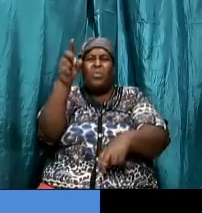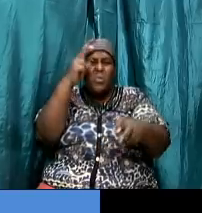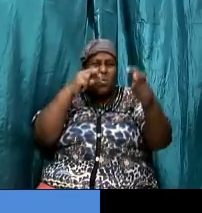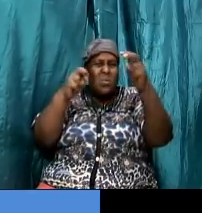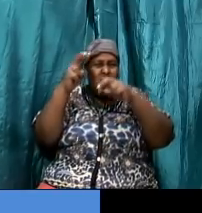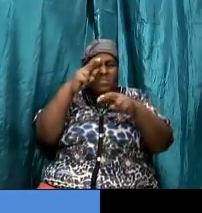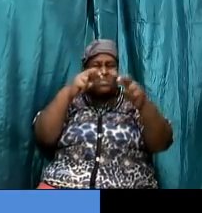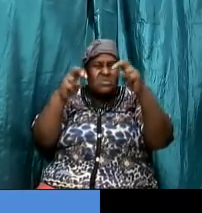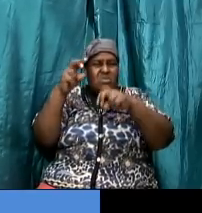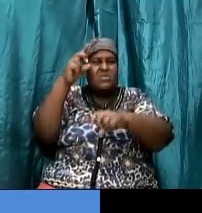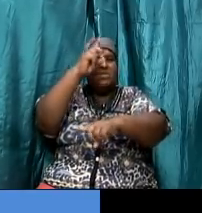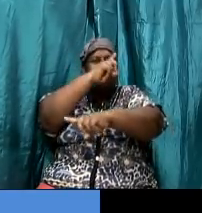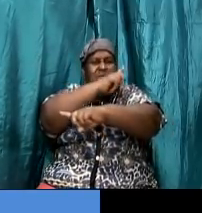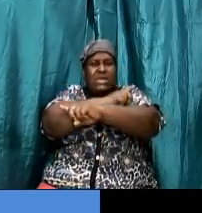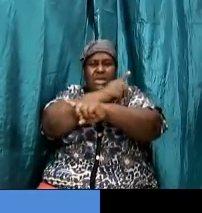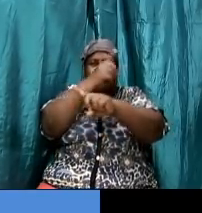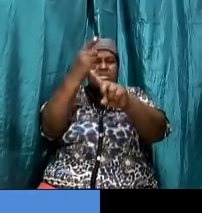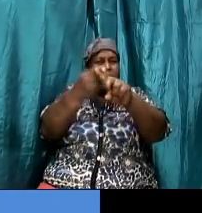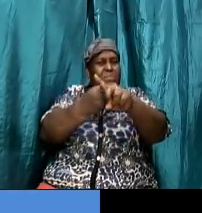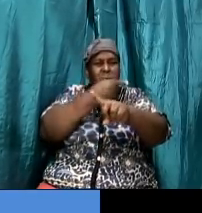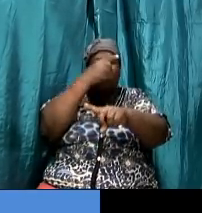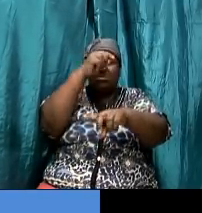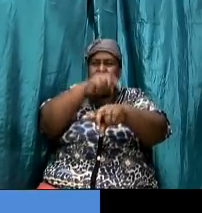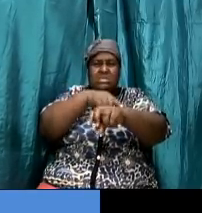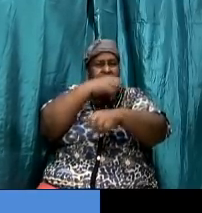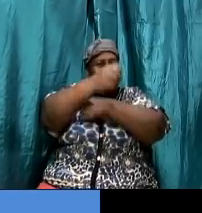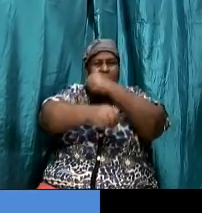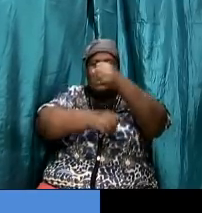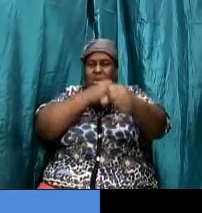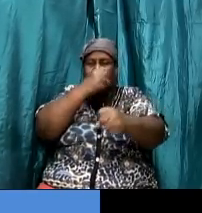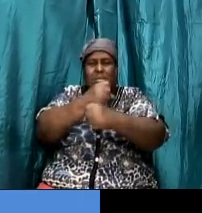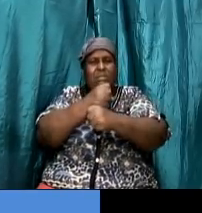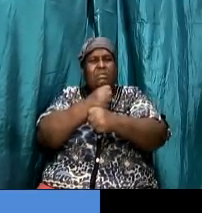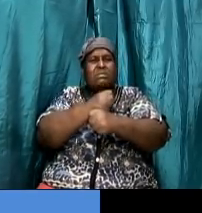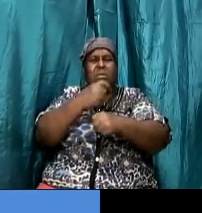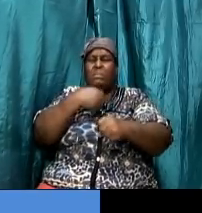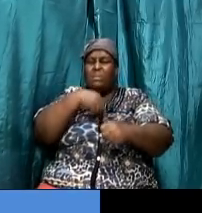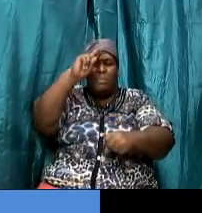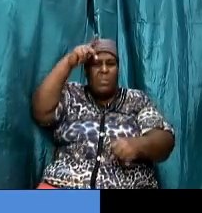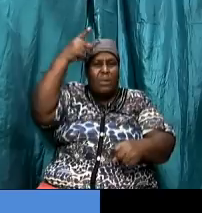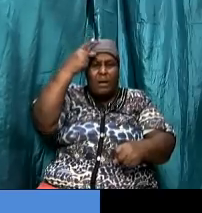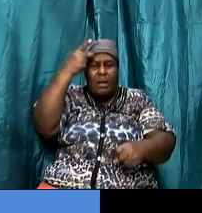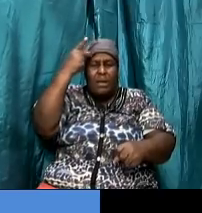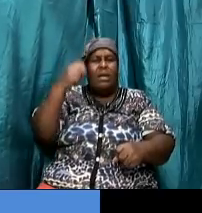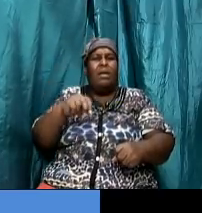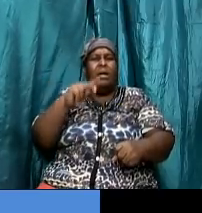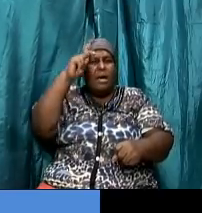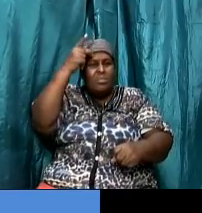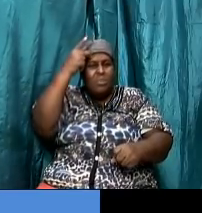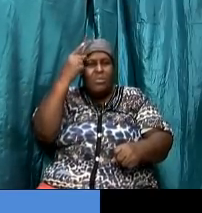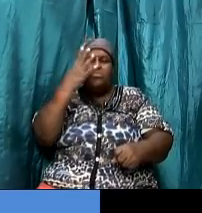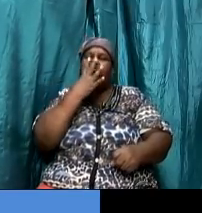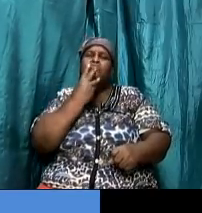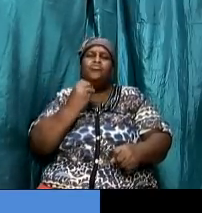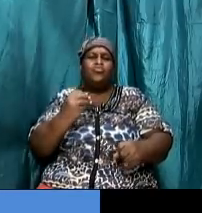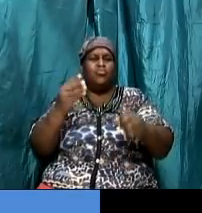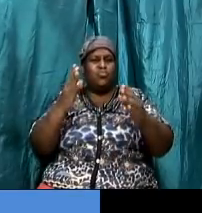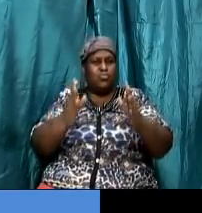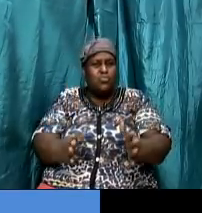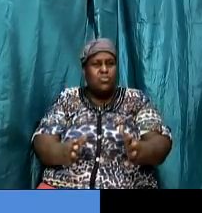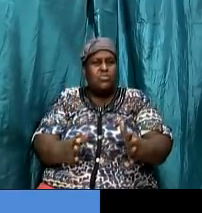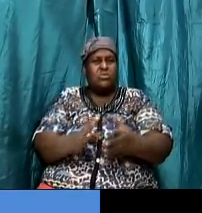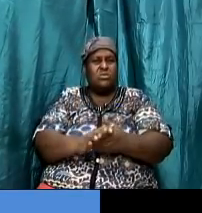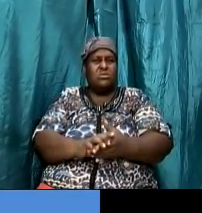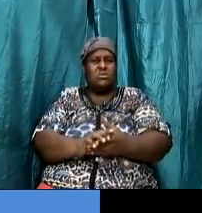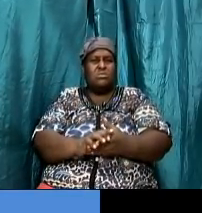and months and times and years i'm saying look here man because of what you're doing me paul and paul was a jew of a jew paul said